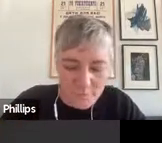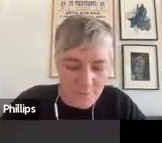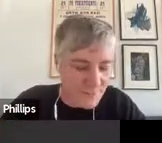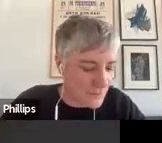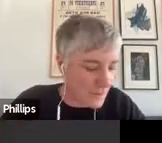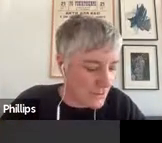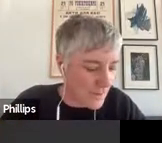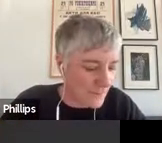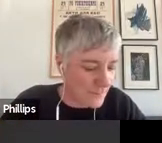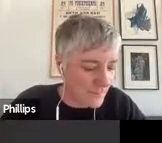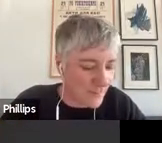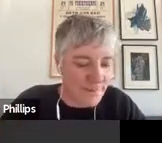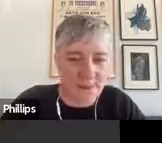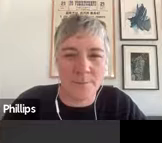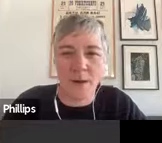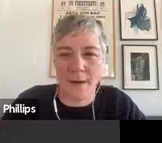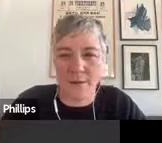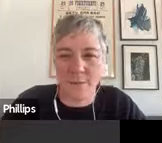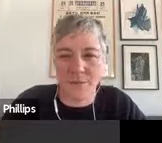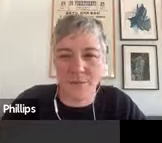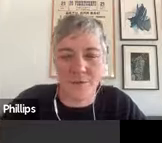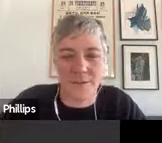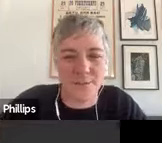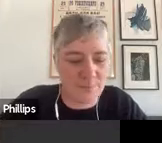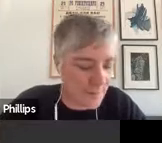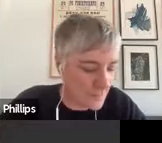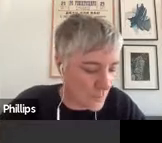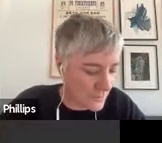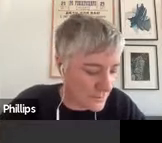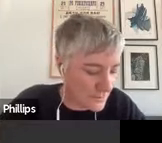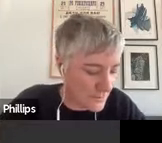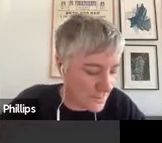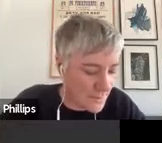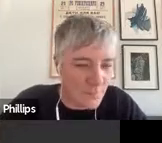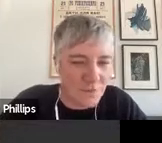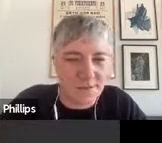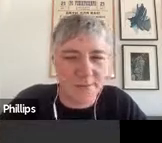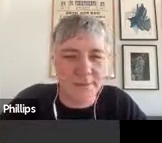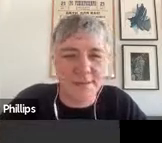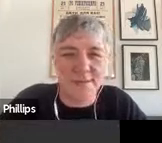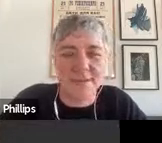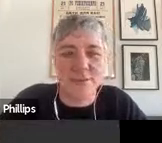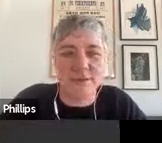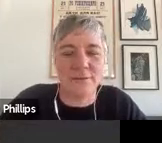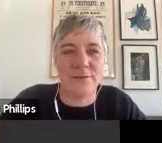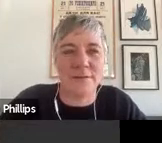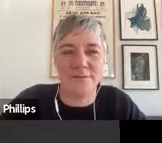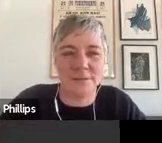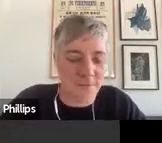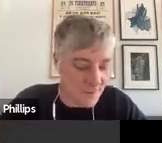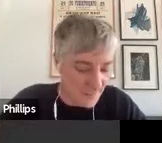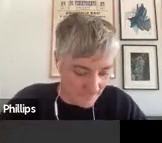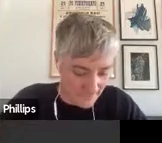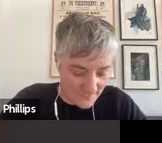work. And one of them is through as a kind of biogram, which is a concept of Brian Misumi, which is this idea of a kind of